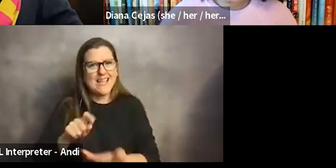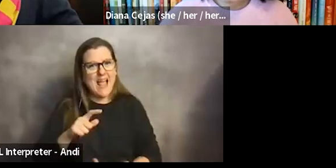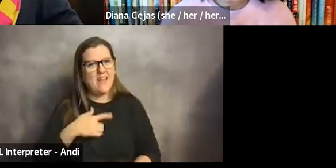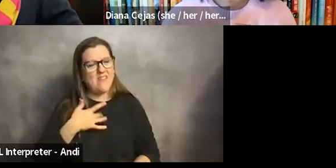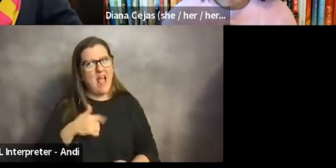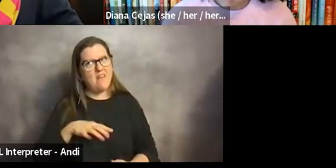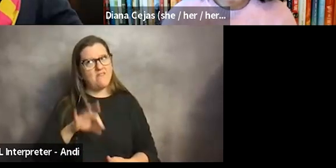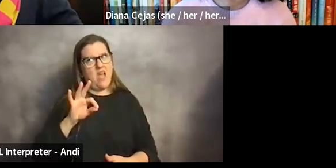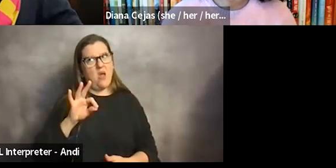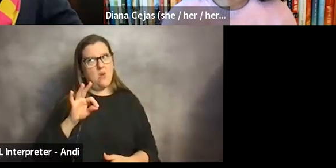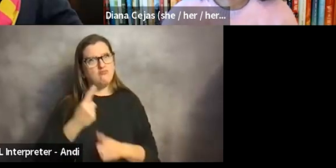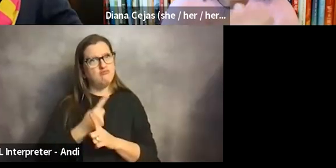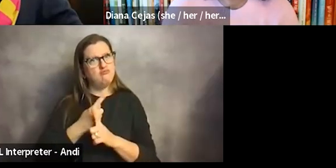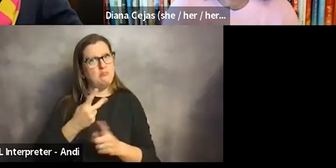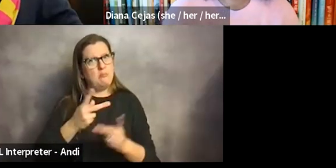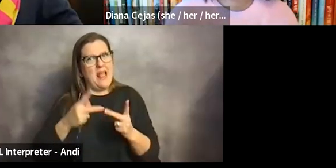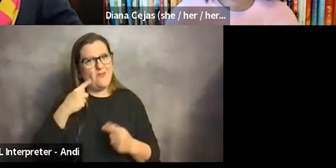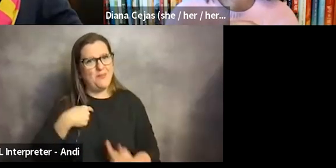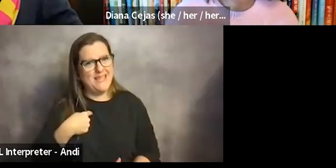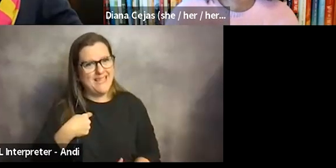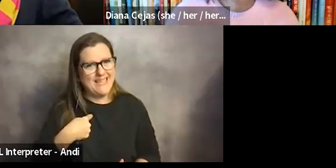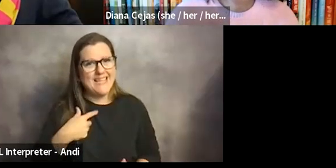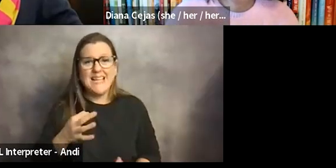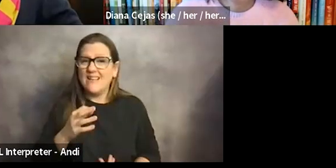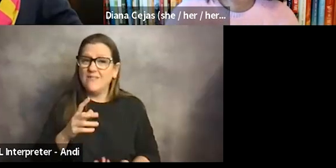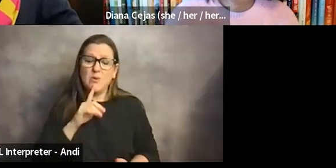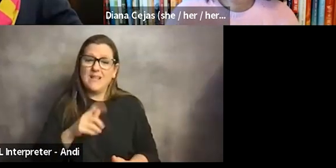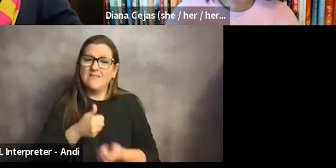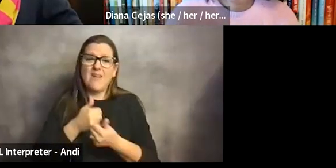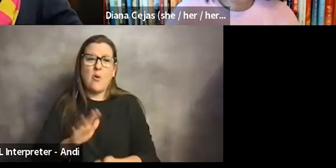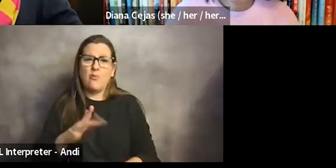this world. And I think that other people can do that too. If you're true to yourself. Okay.